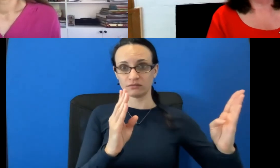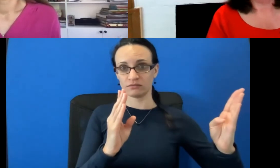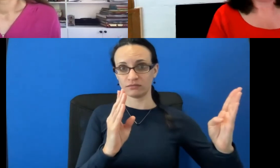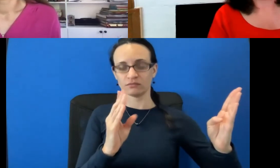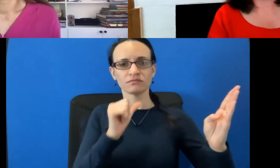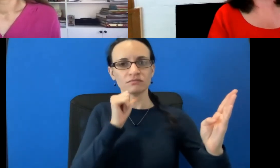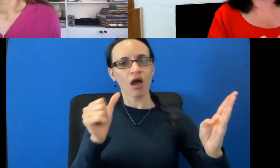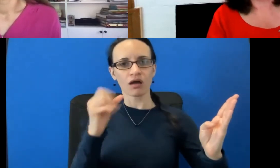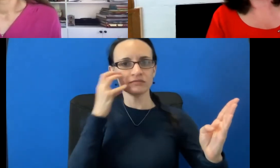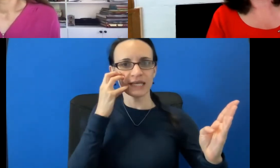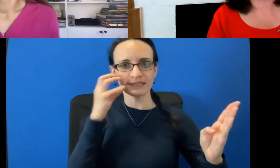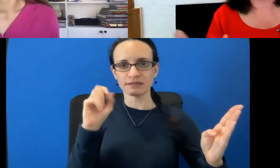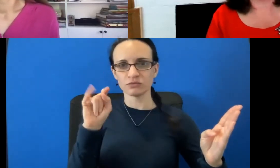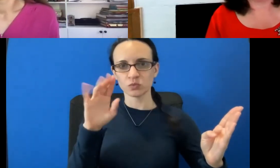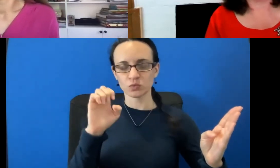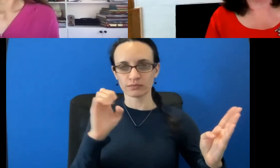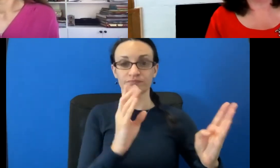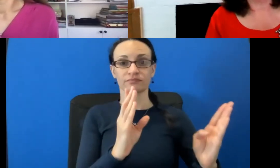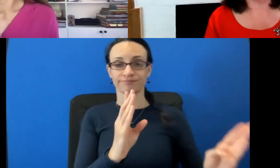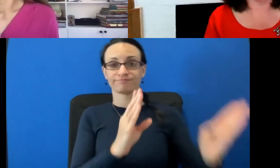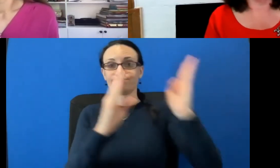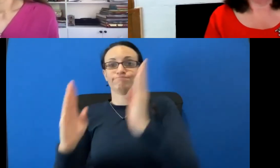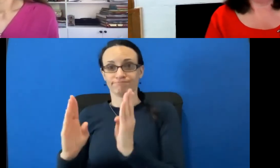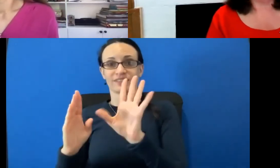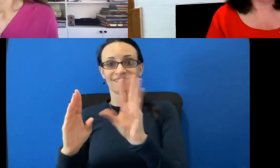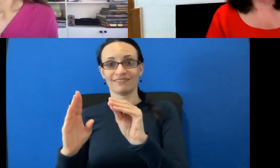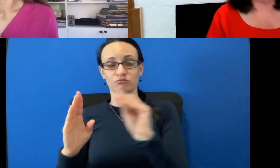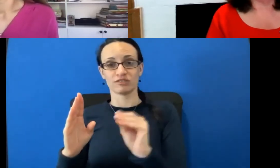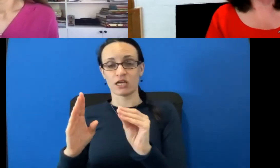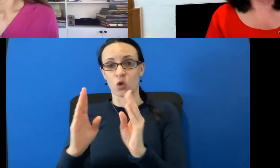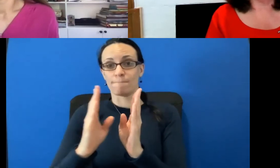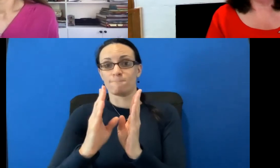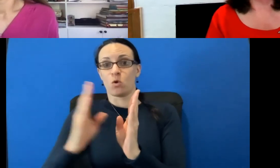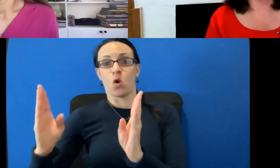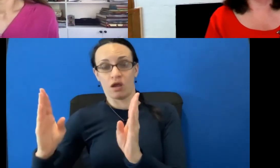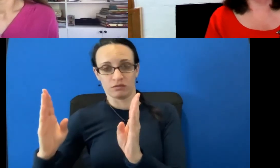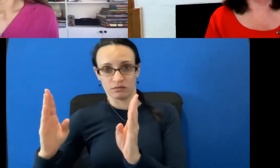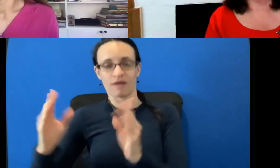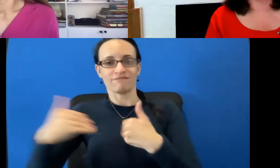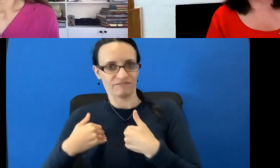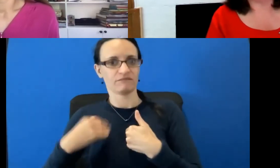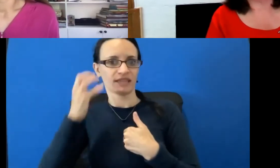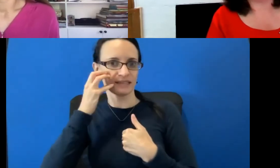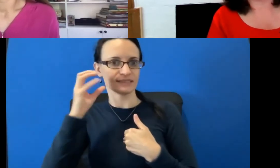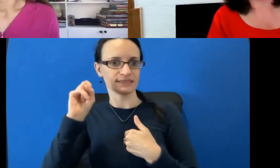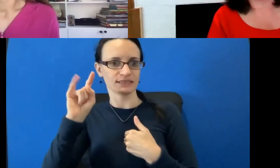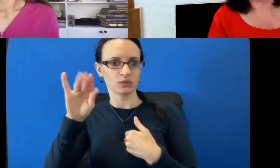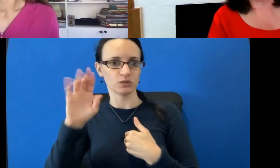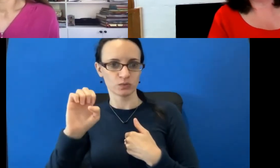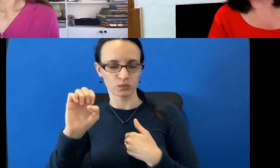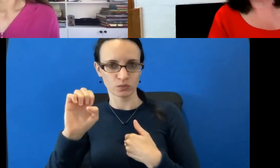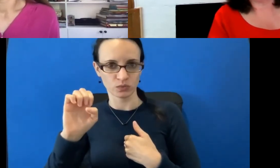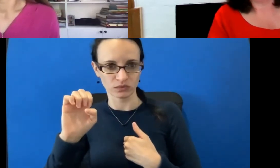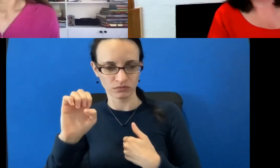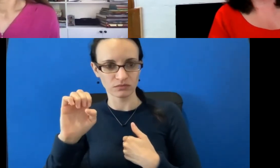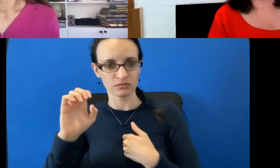tissue. Anyone who has 50% or more does. And the American College of Radiology designates that as breast